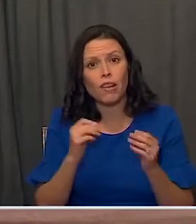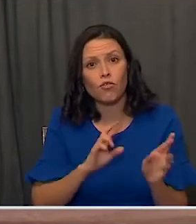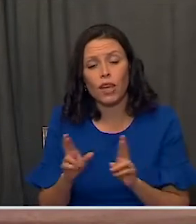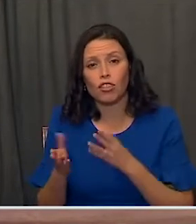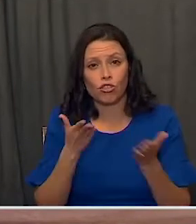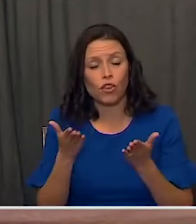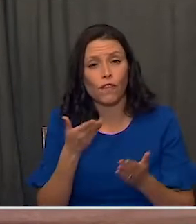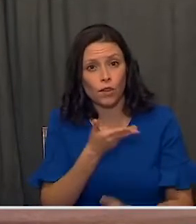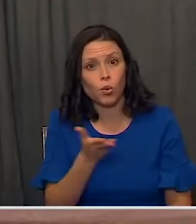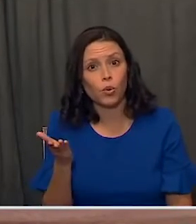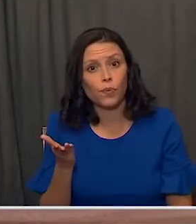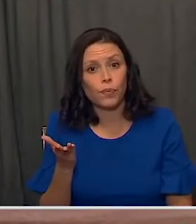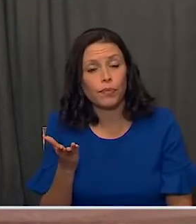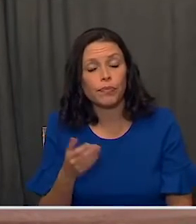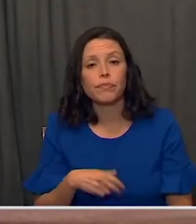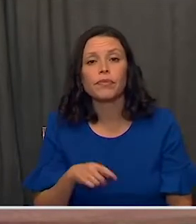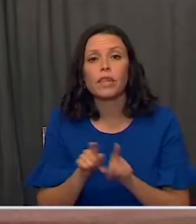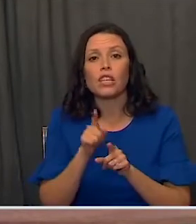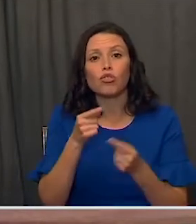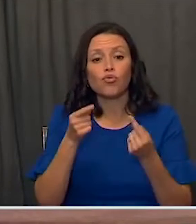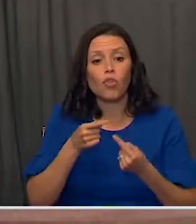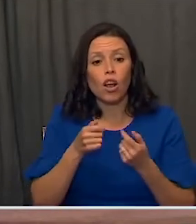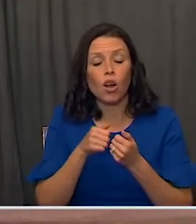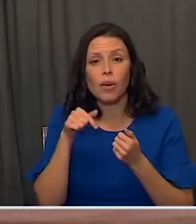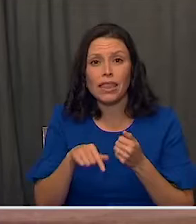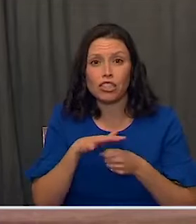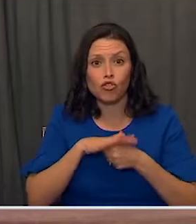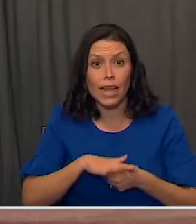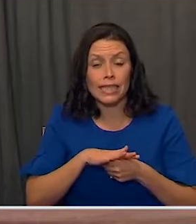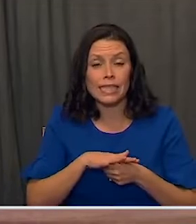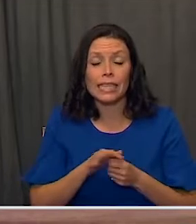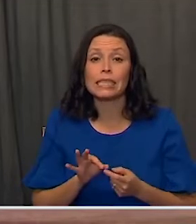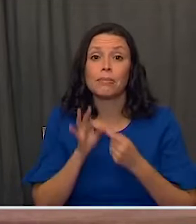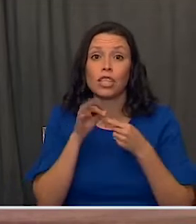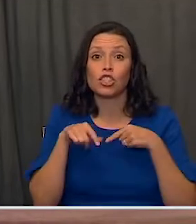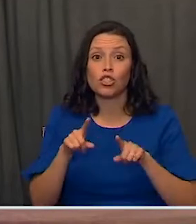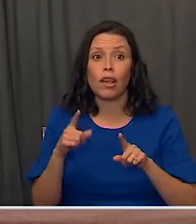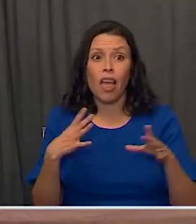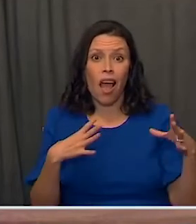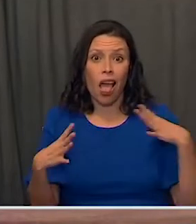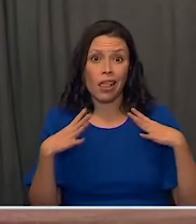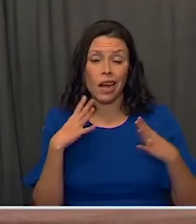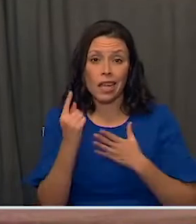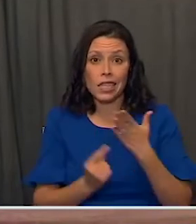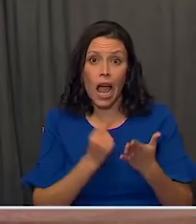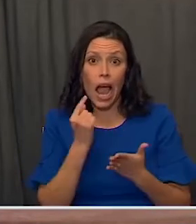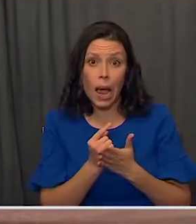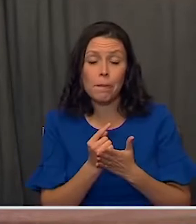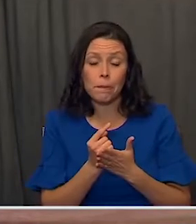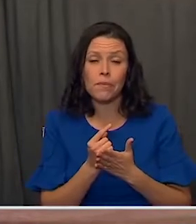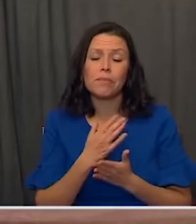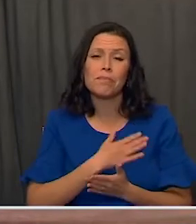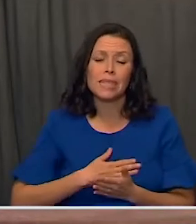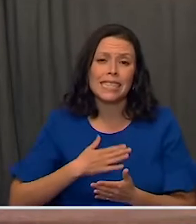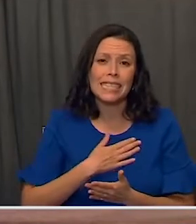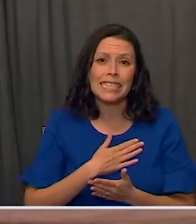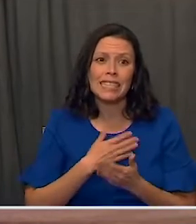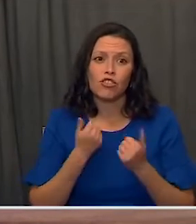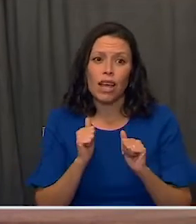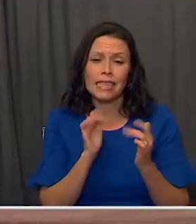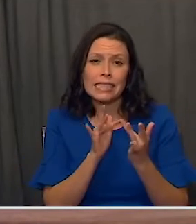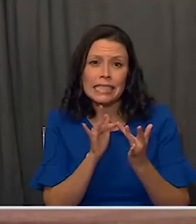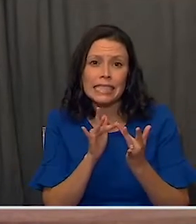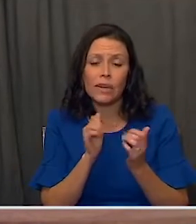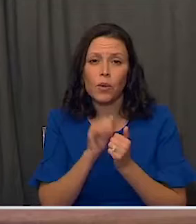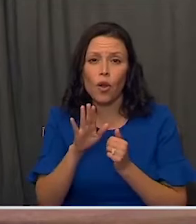ready to serve. As you struggle with these great stressors, especially during the holiday season, please try to stay connected